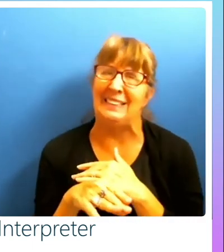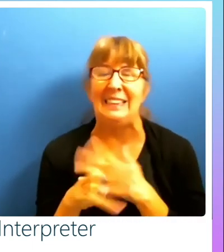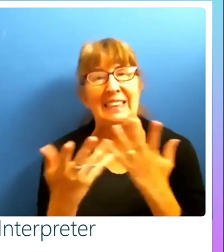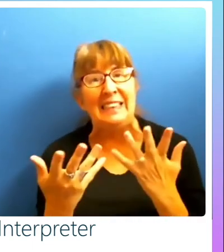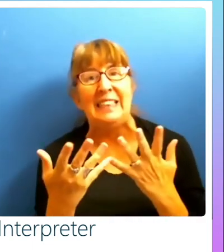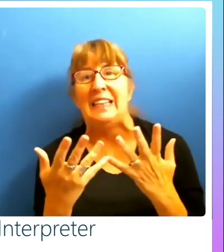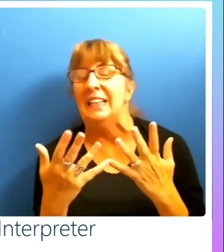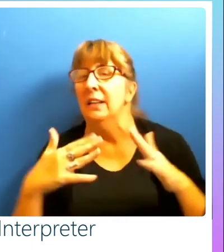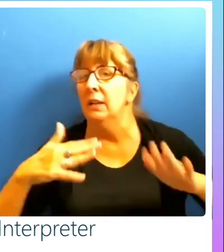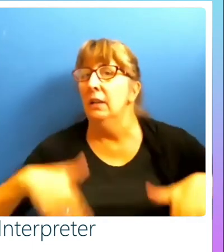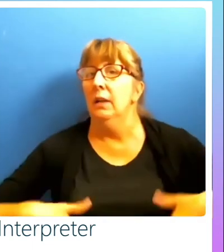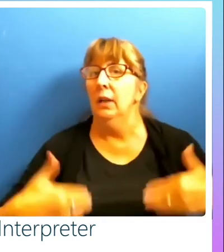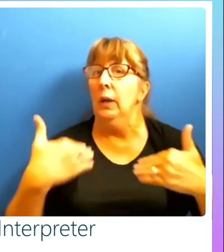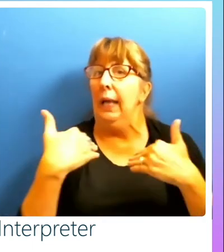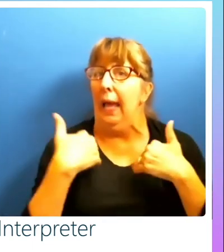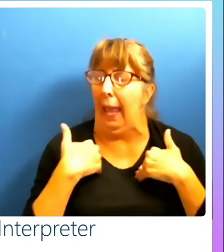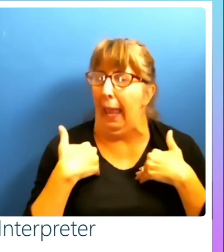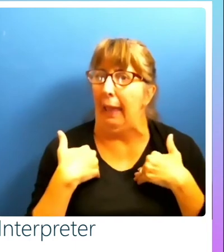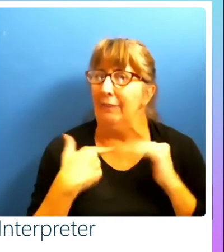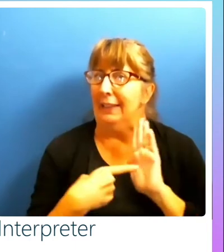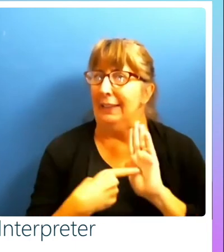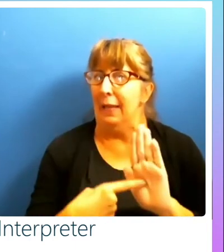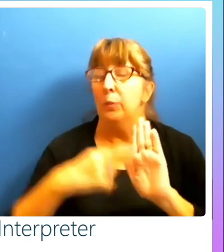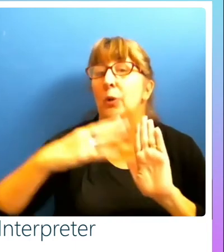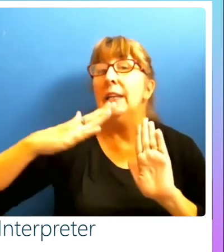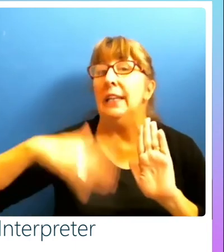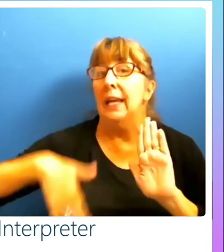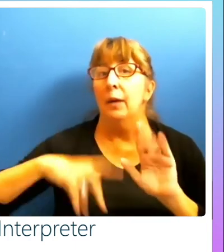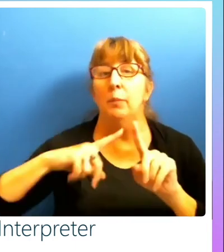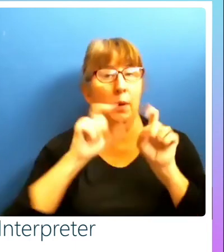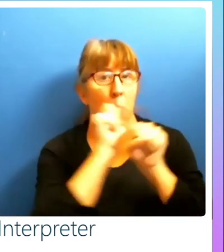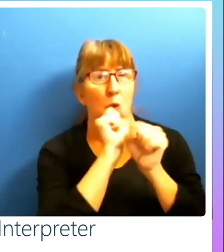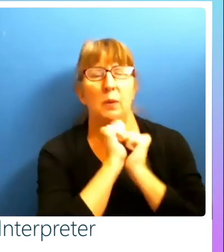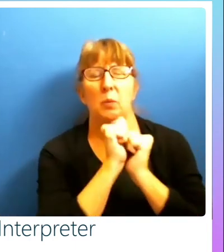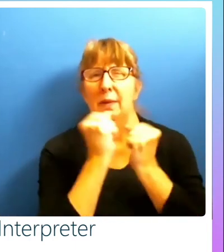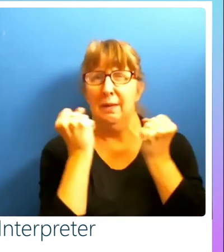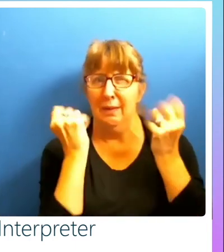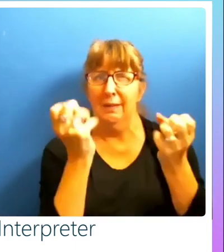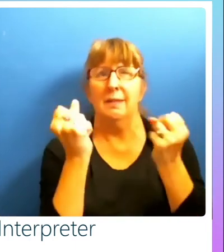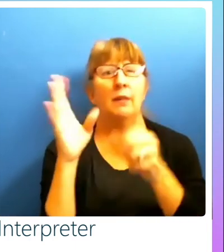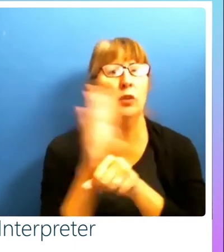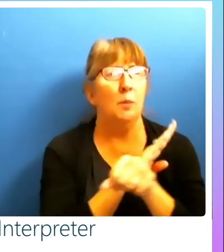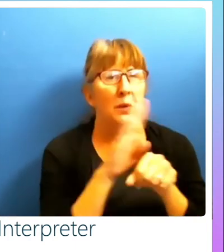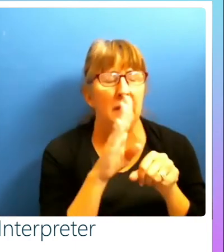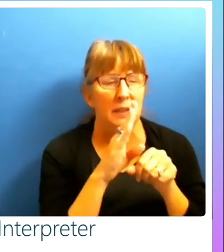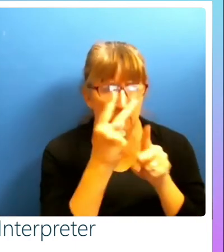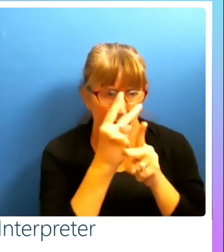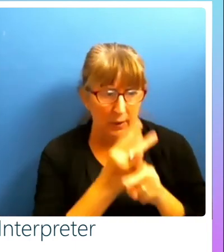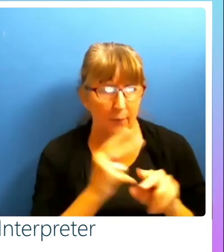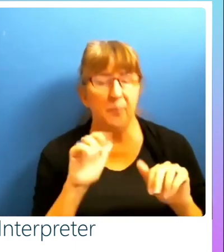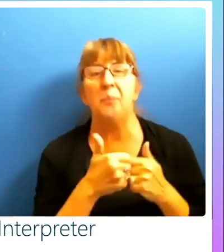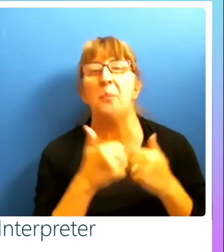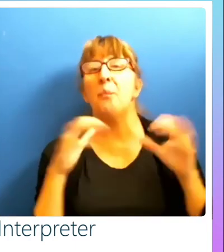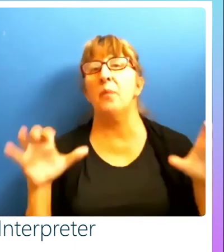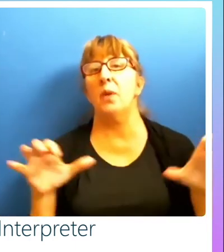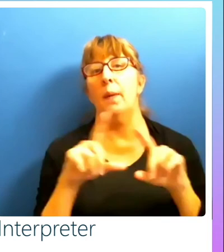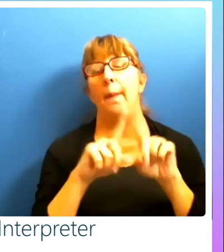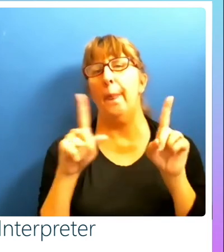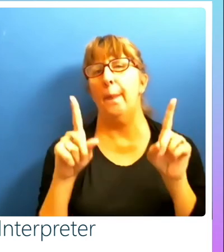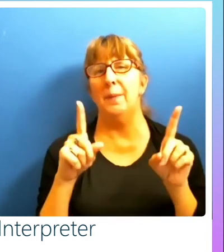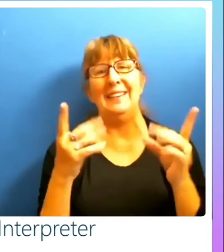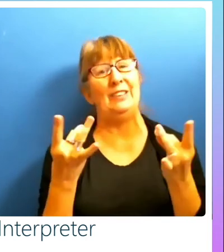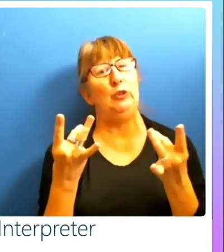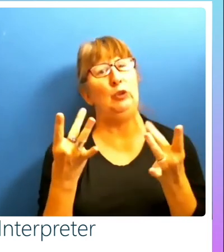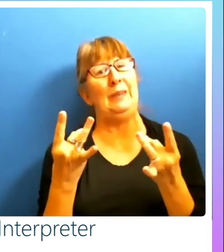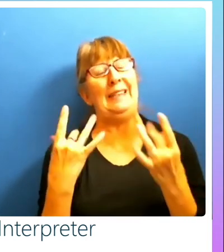say I don't have a concrete example of that yet. I'm working with several companies to try to build ways to do that, but it's tricky to